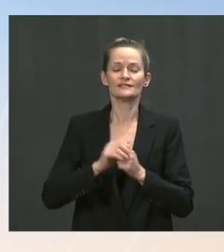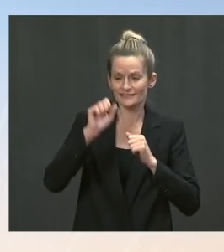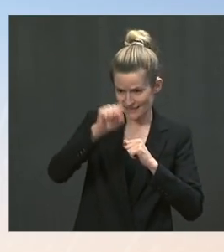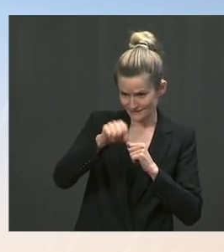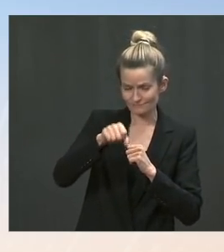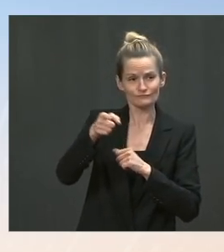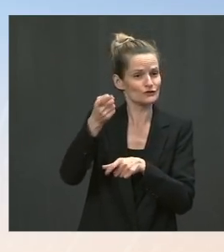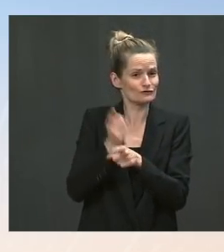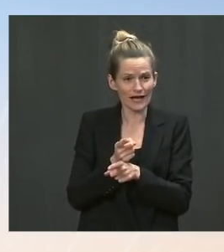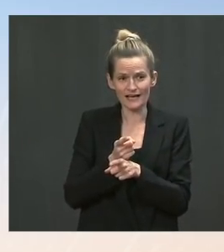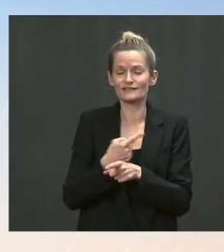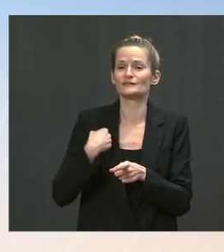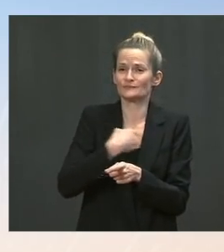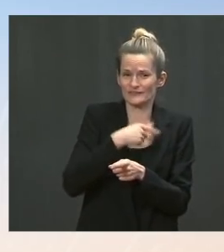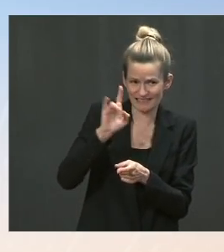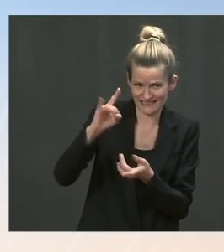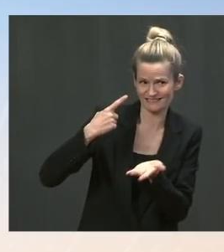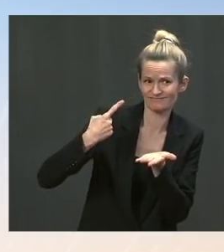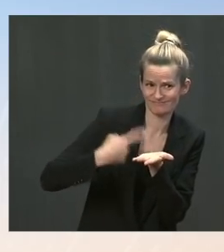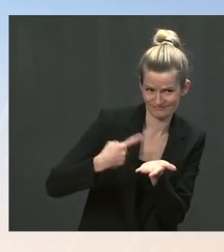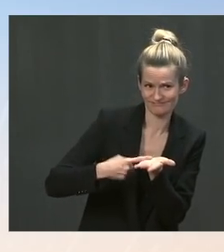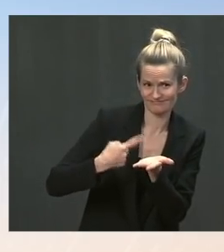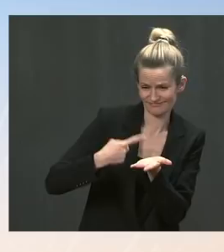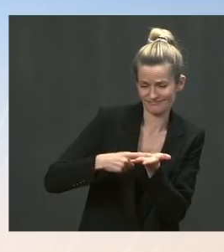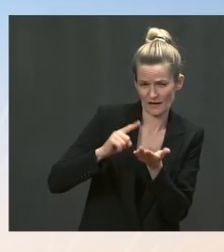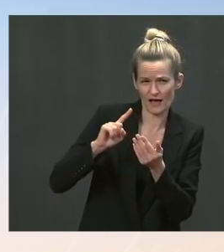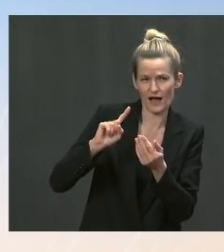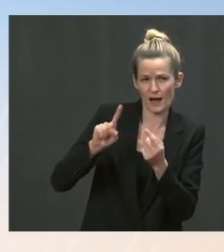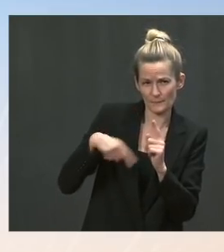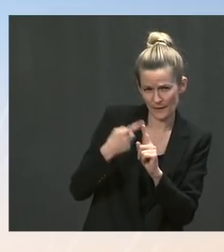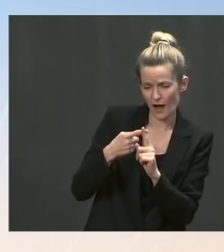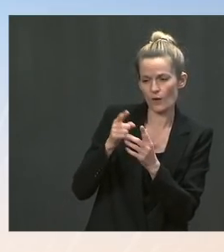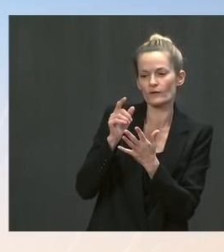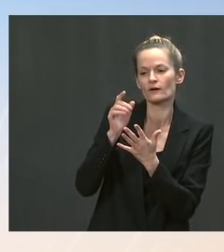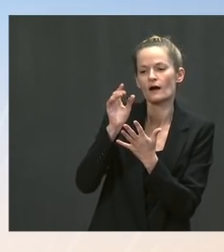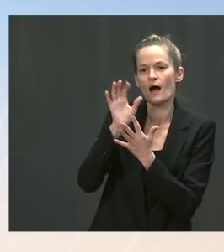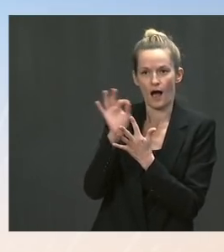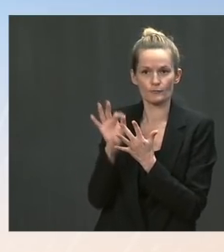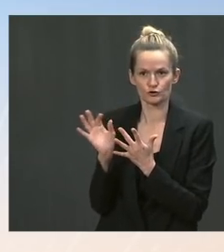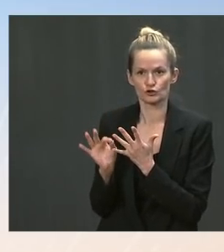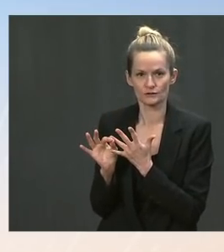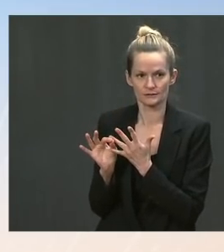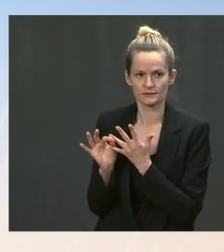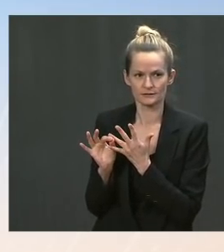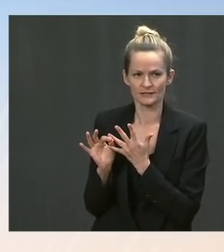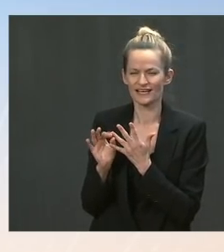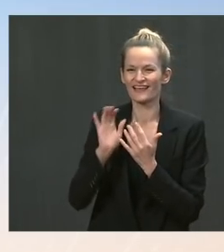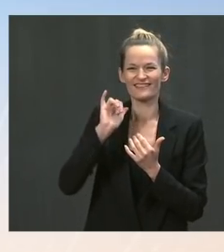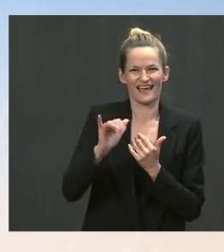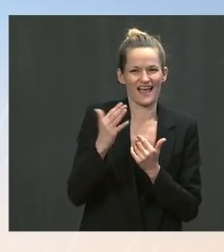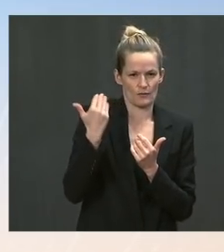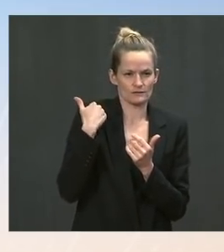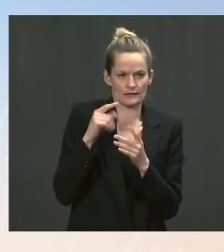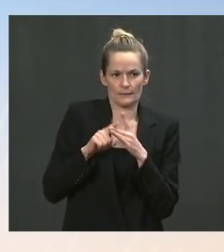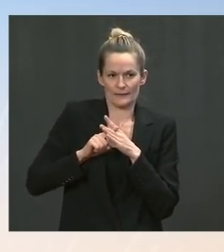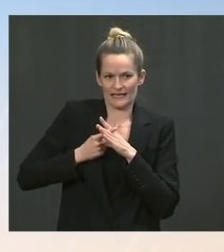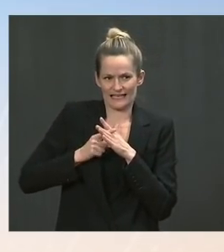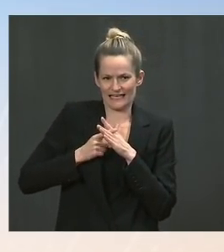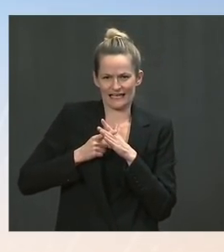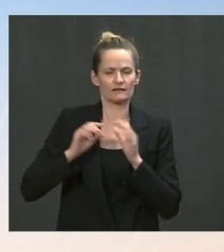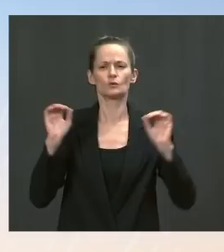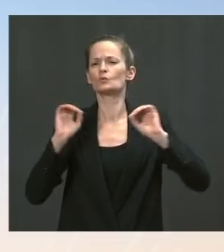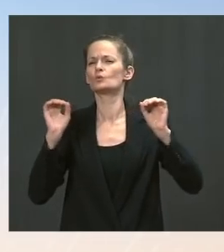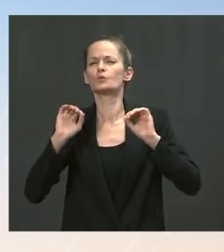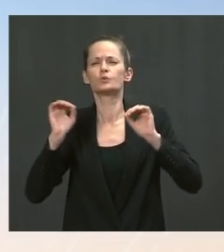conversations, early discussions about a range of options. Those are all early stage. They're pre-decisional. And I would not, I